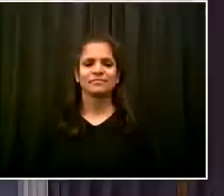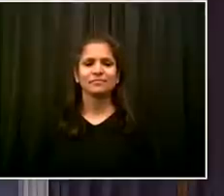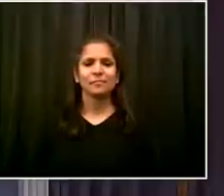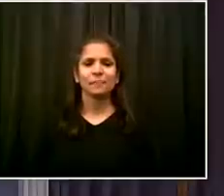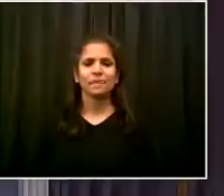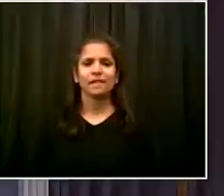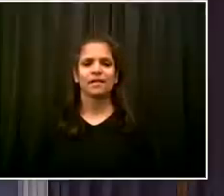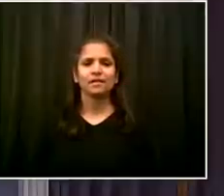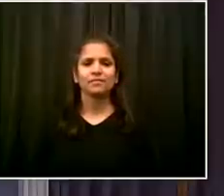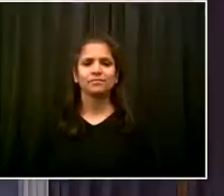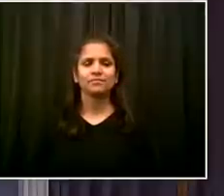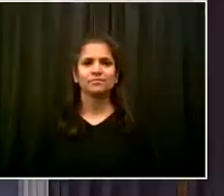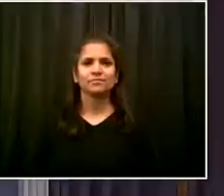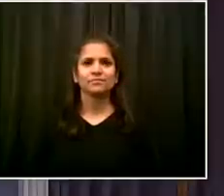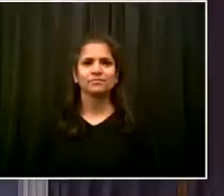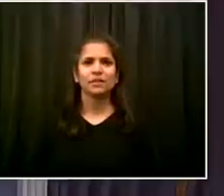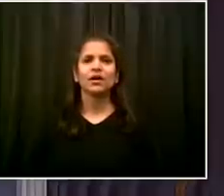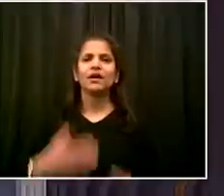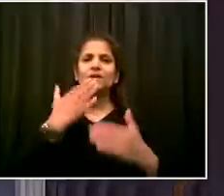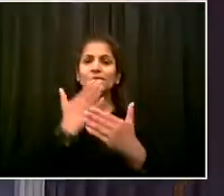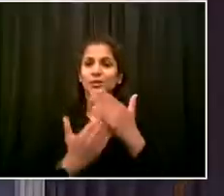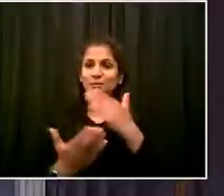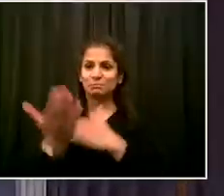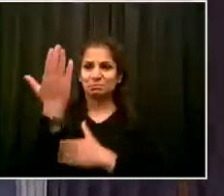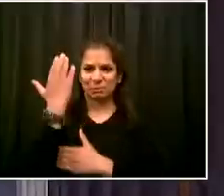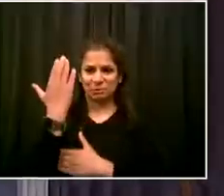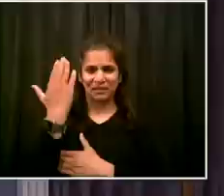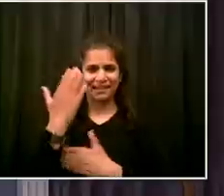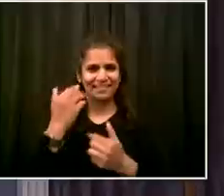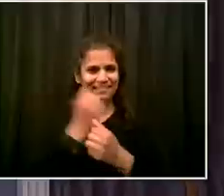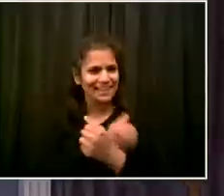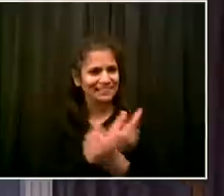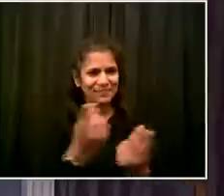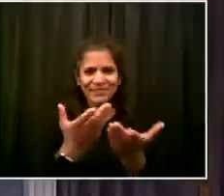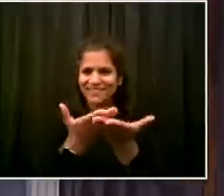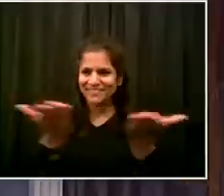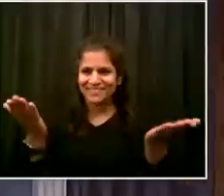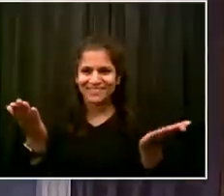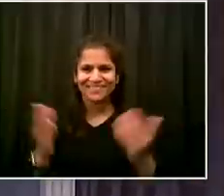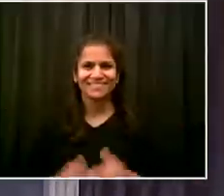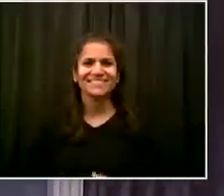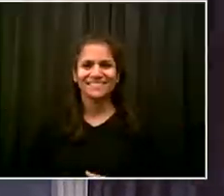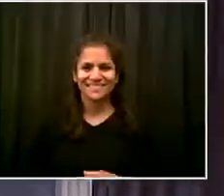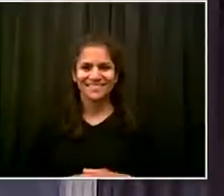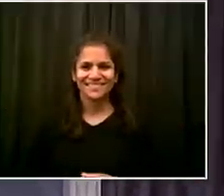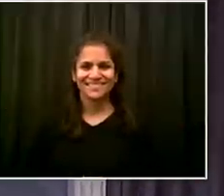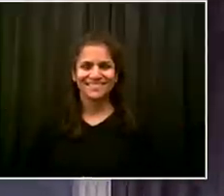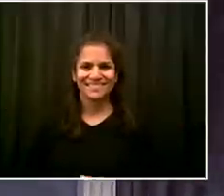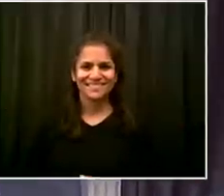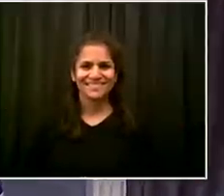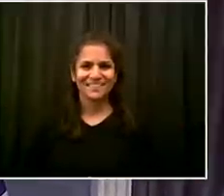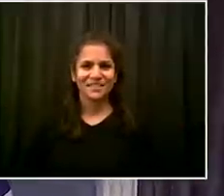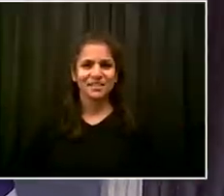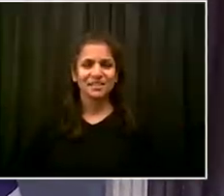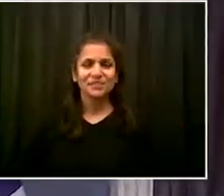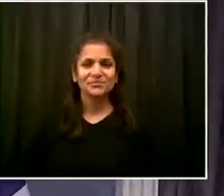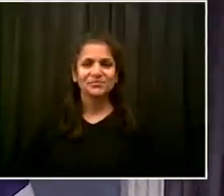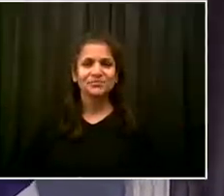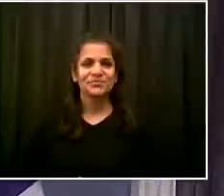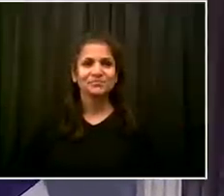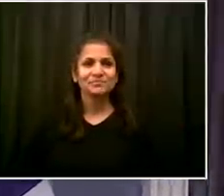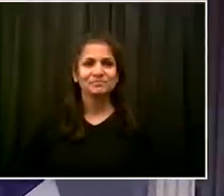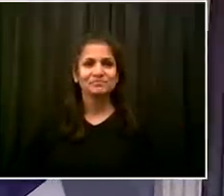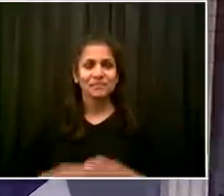Well, good morning, everybody. A few days ago, something very